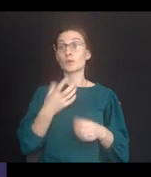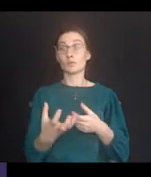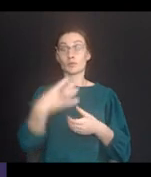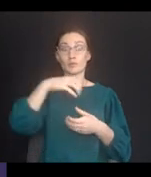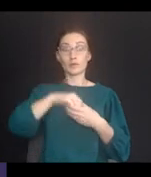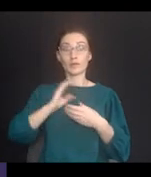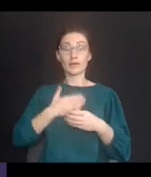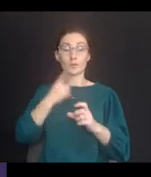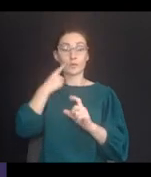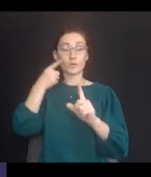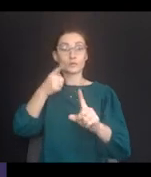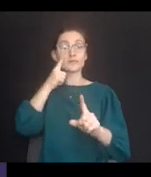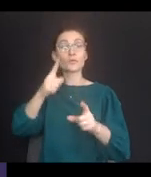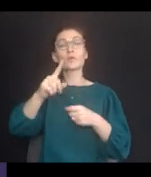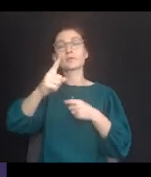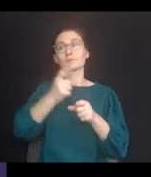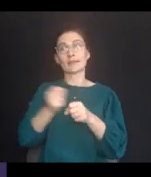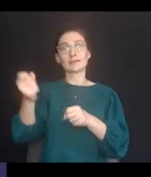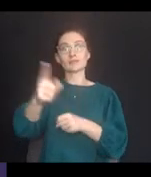2022. overview to you.